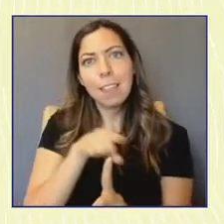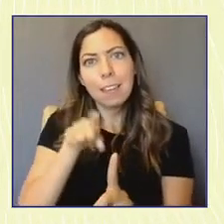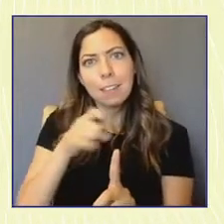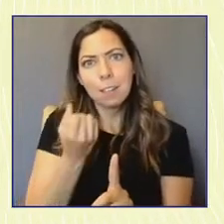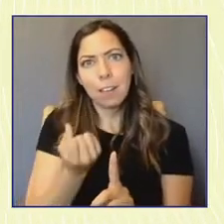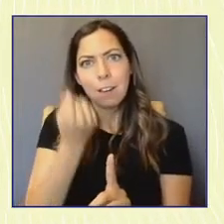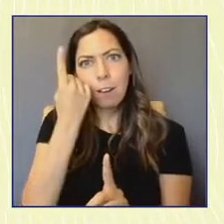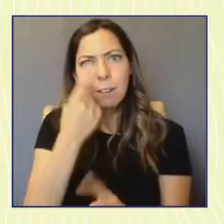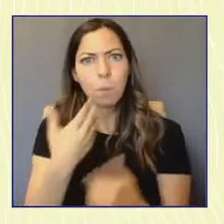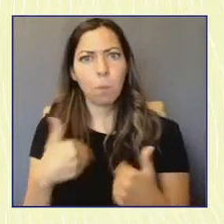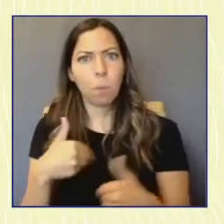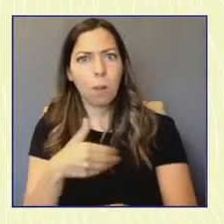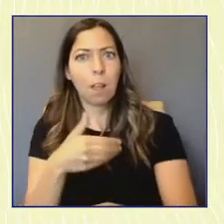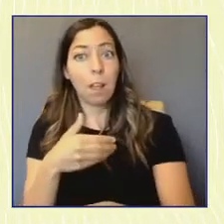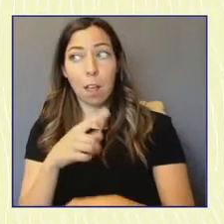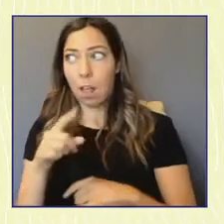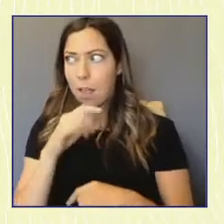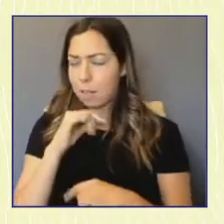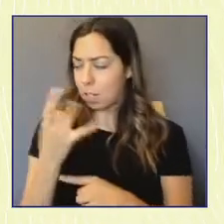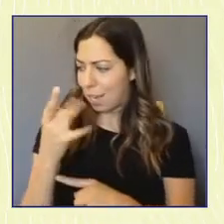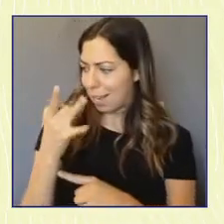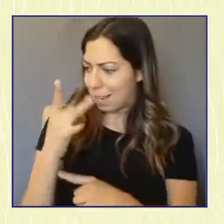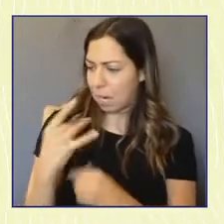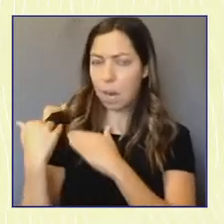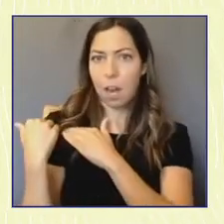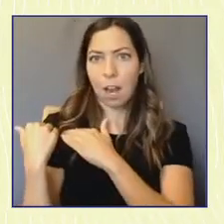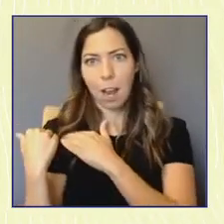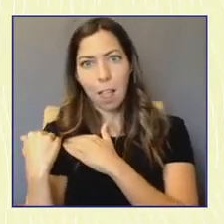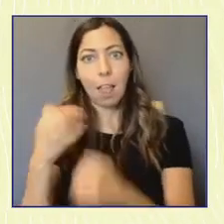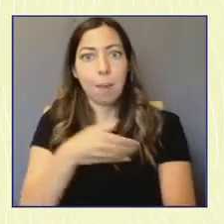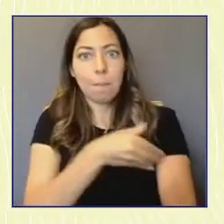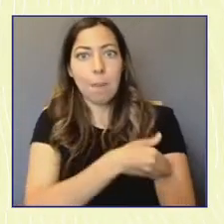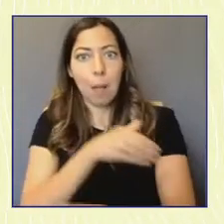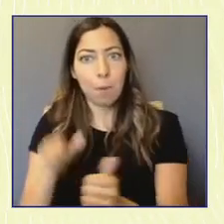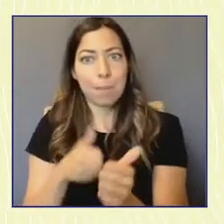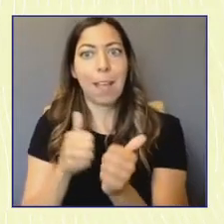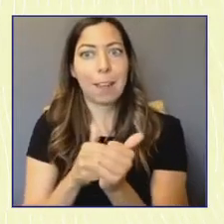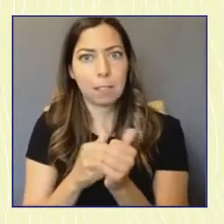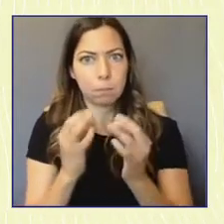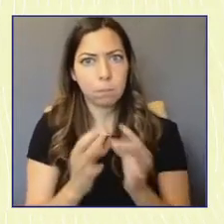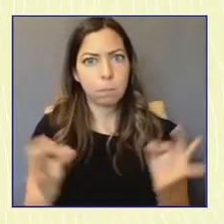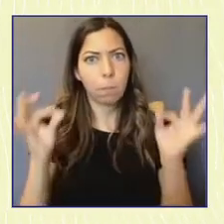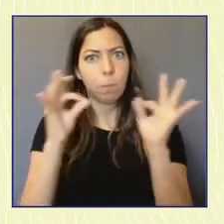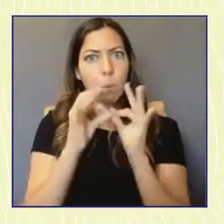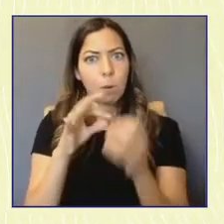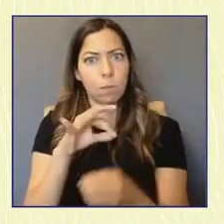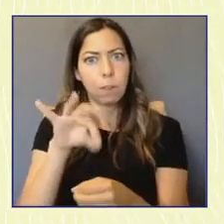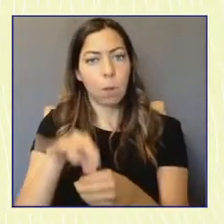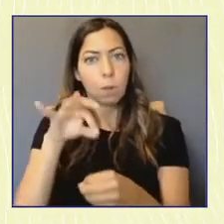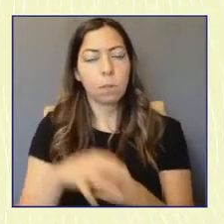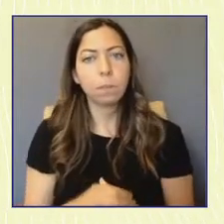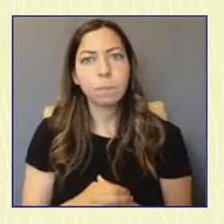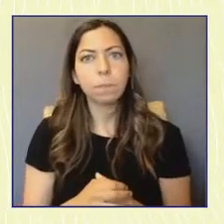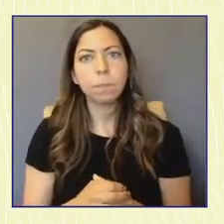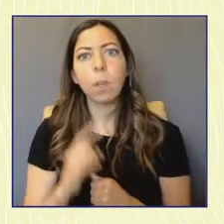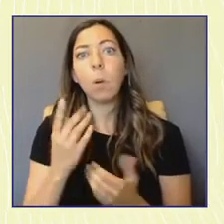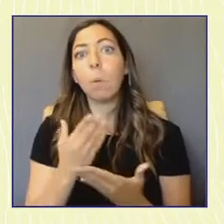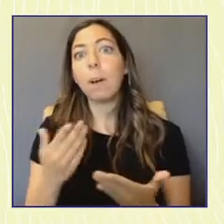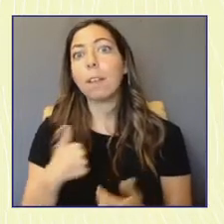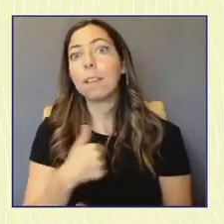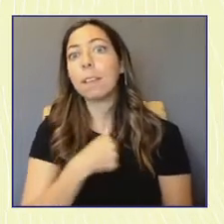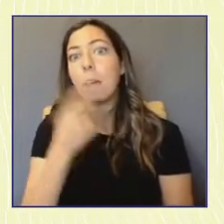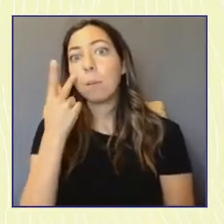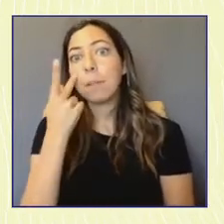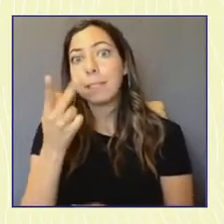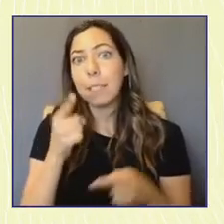the power that comes with that and why it's so important. One of the biggest opportunities that we see in our work with circle is really better